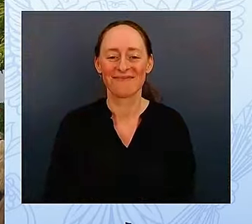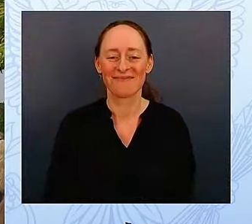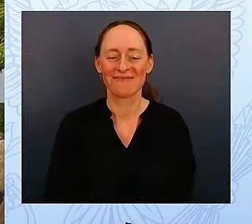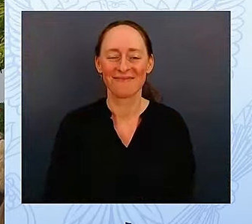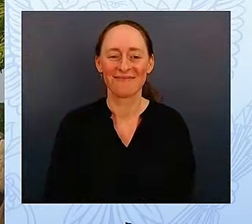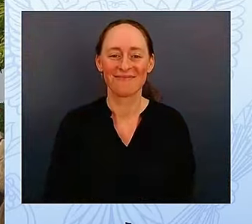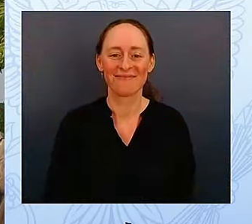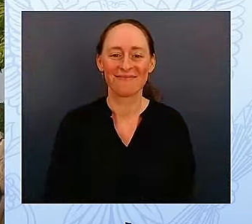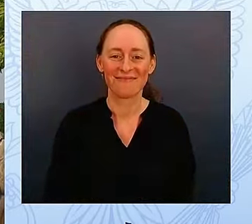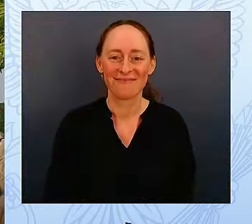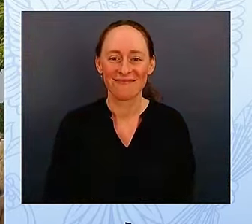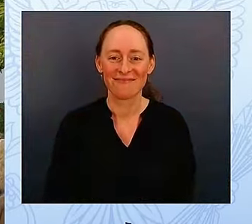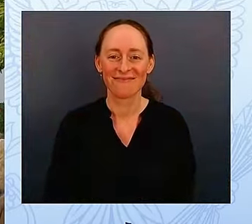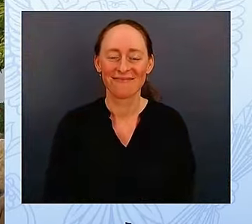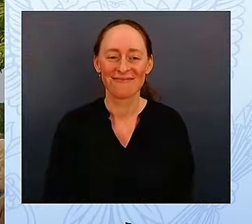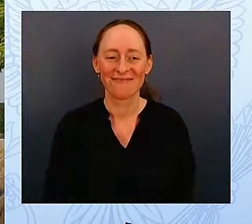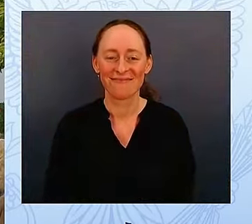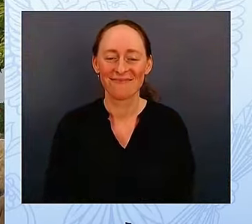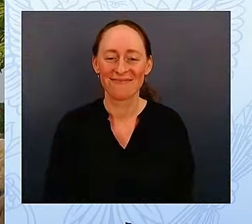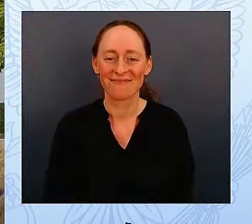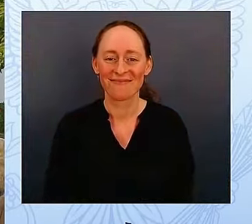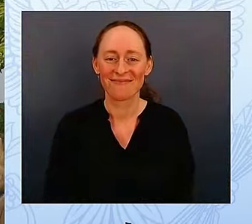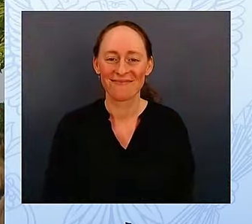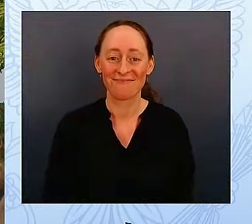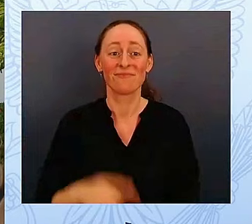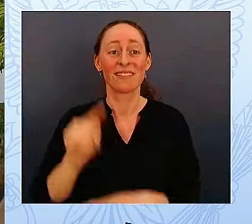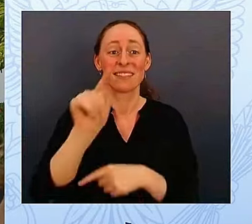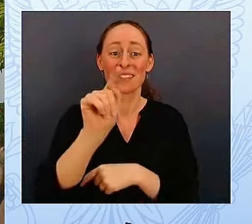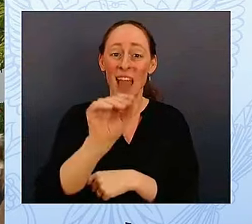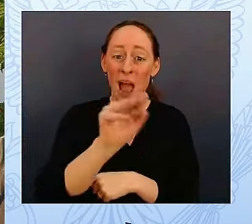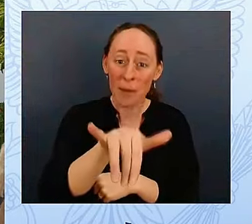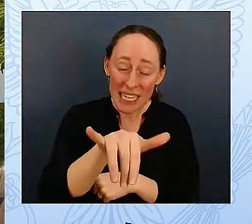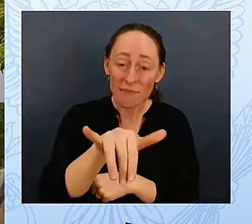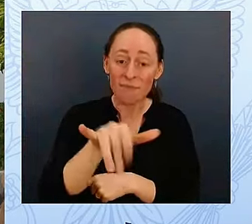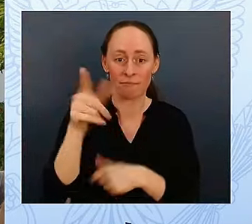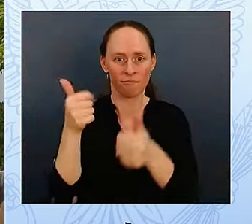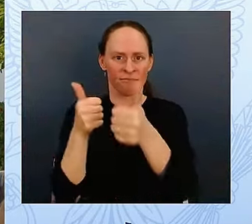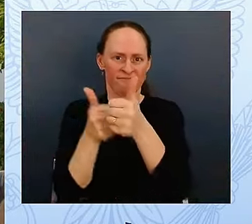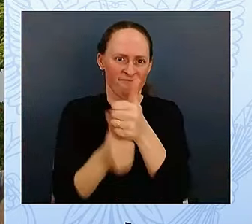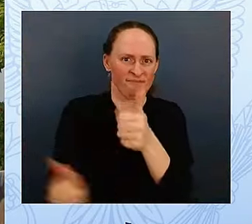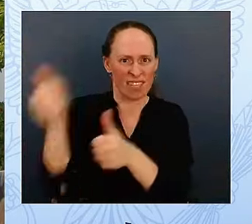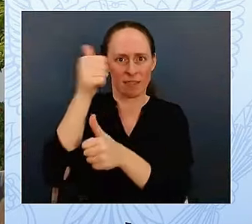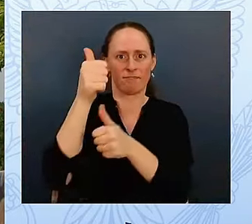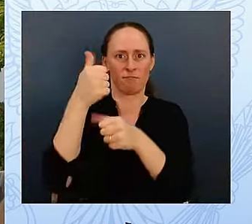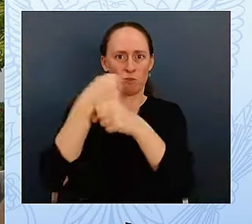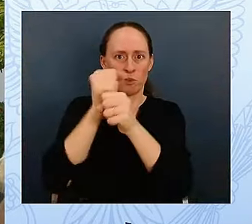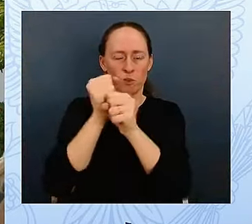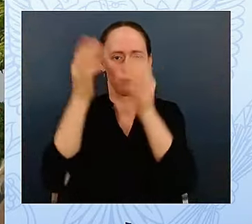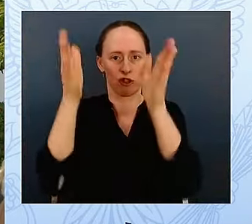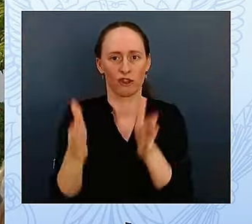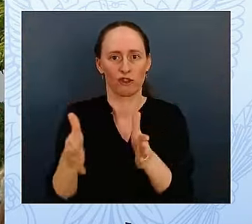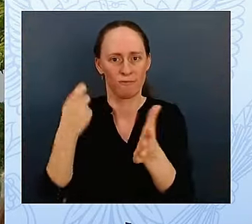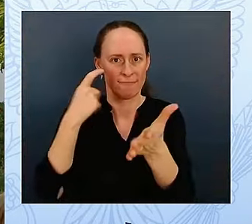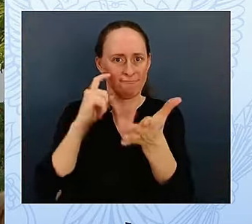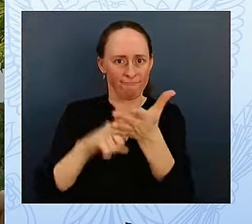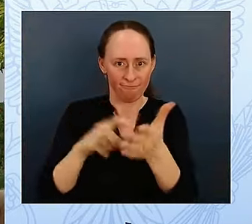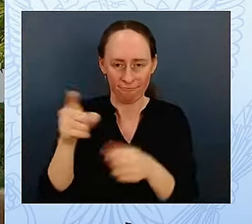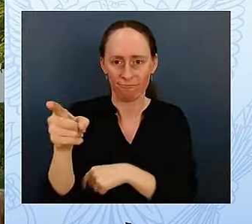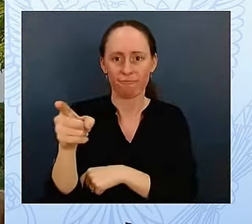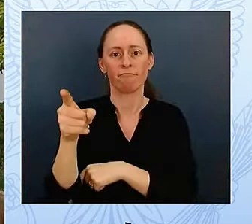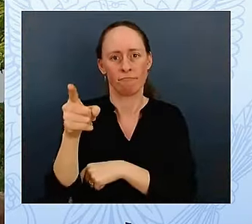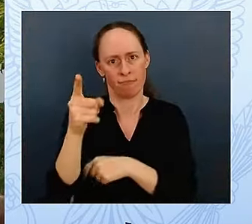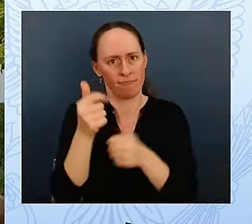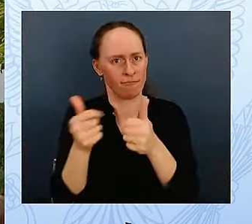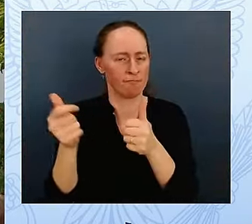Tommy, along with John Wells and myself, was an executive producer of the show, and as our principal director, Tommy was responsible